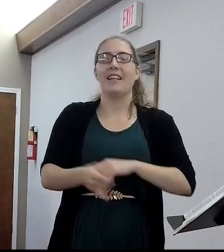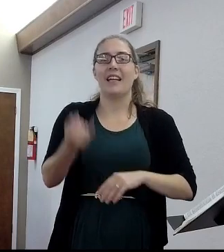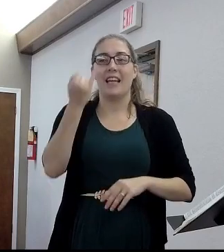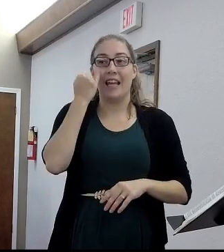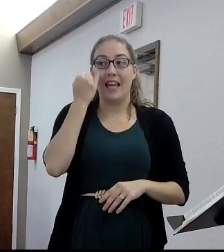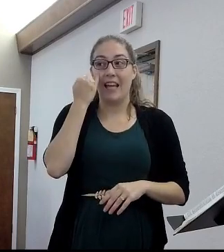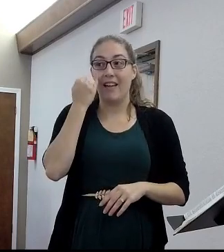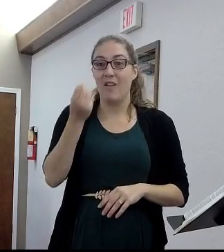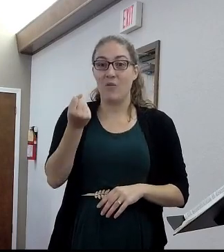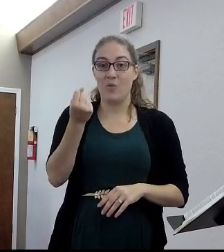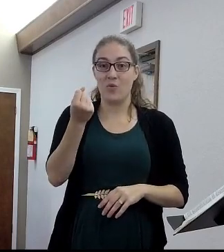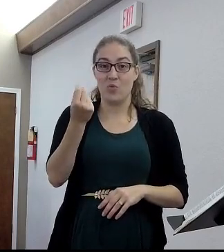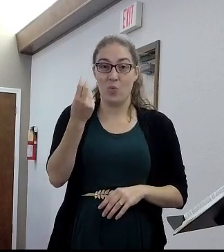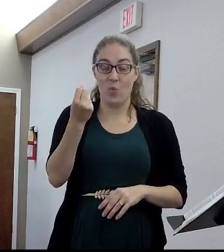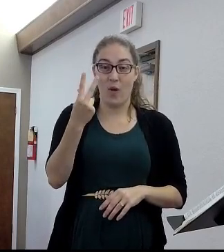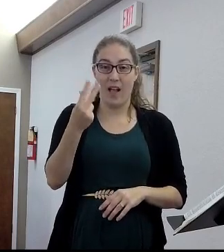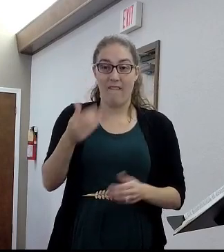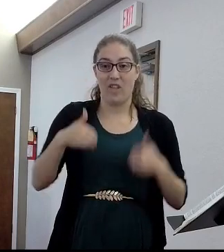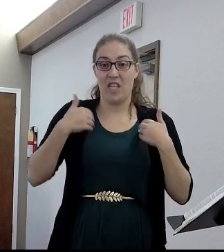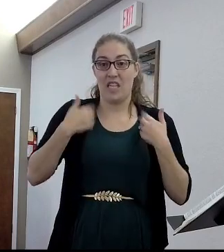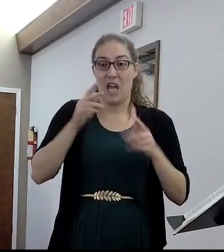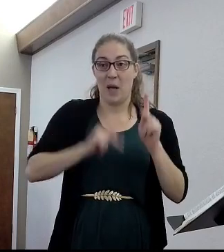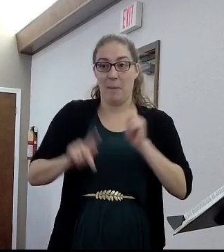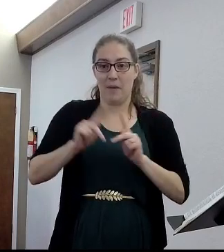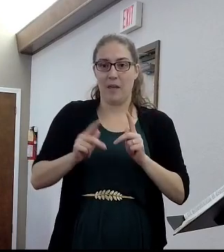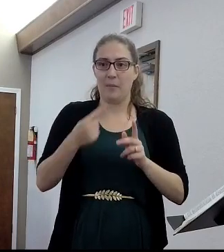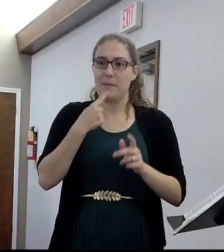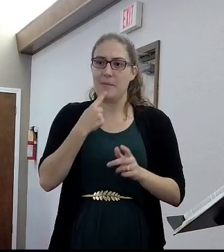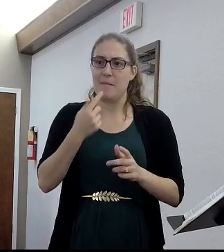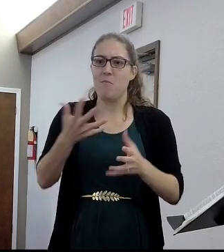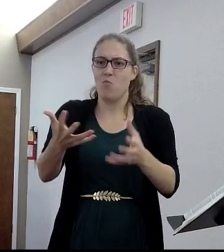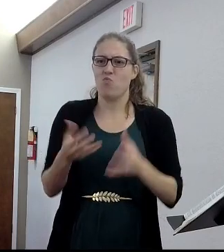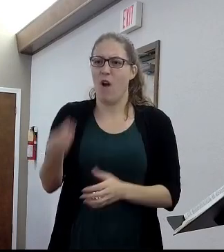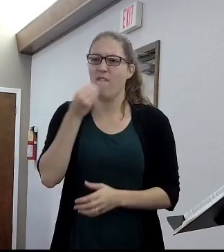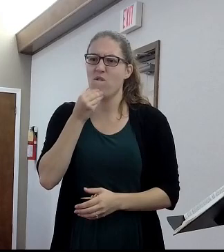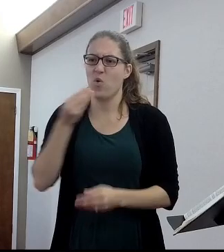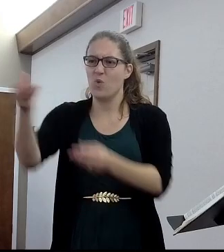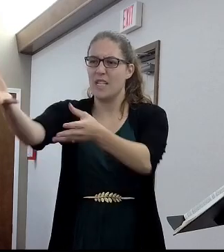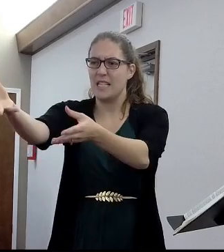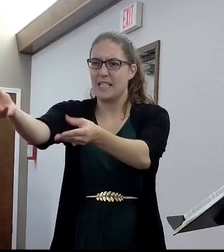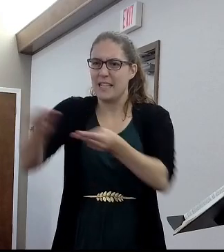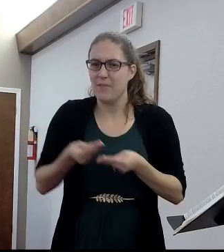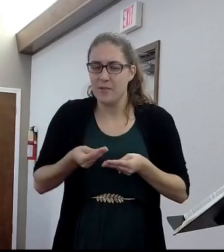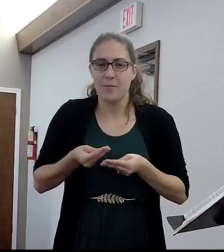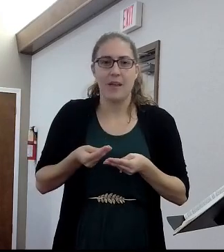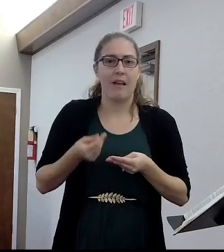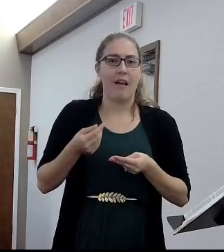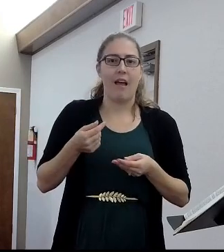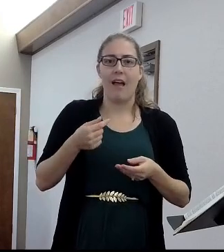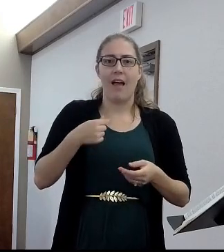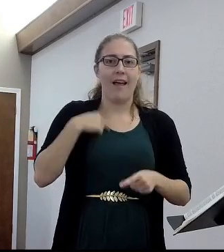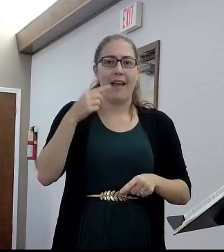David's age show up and say, listen, I want your food, there's nothing I can do about it. I cannot trust in that.